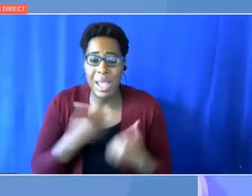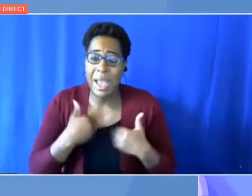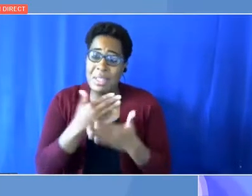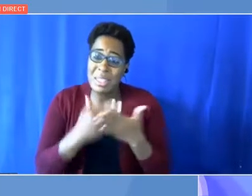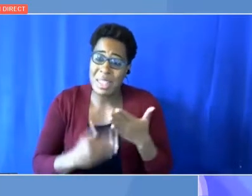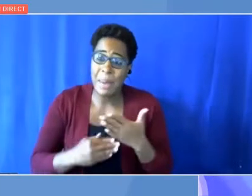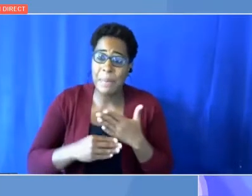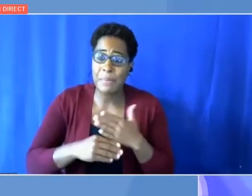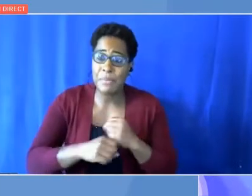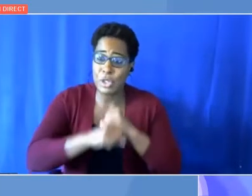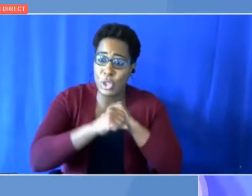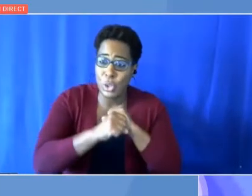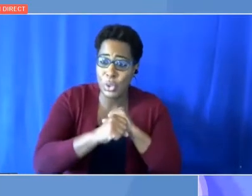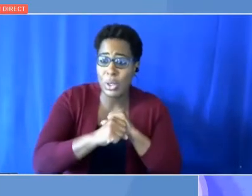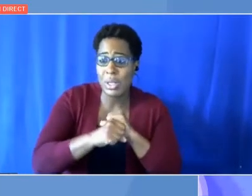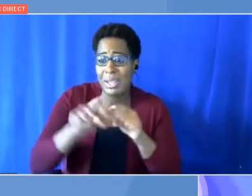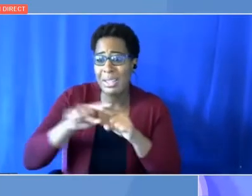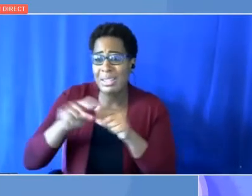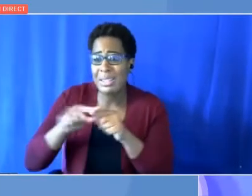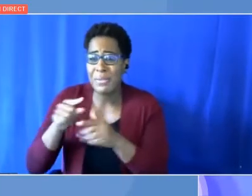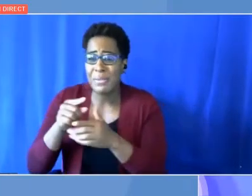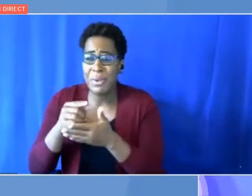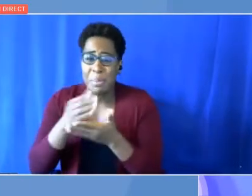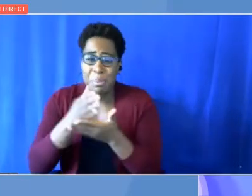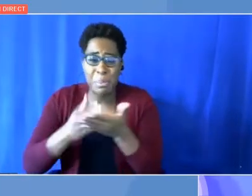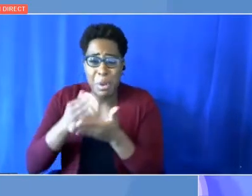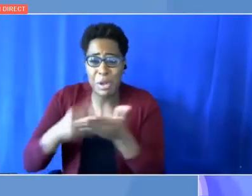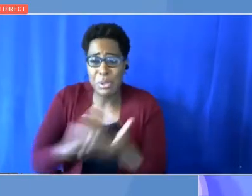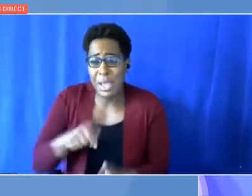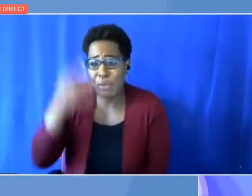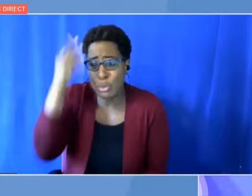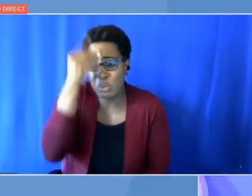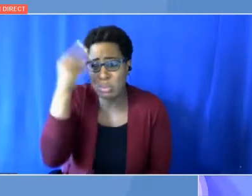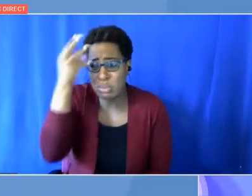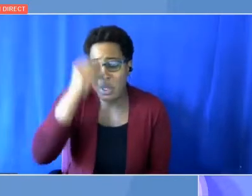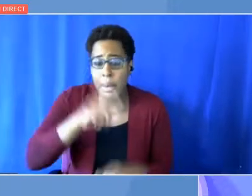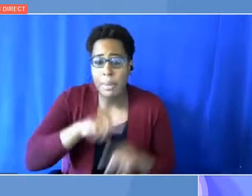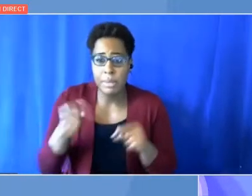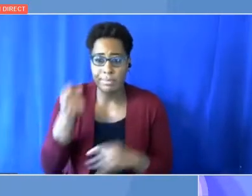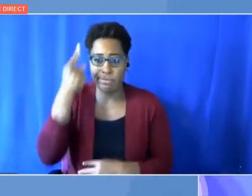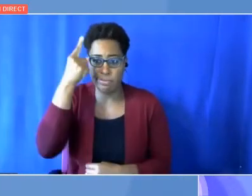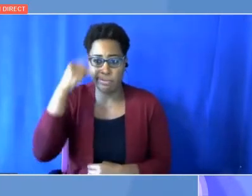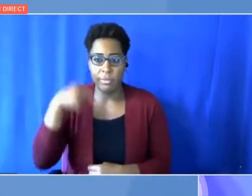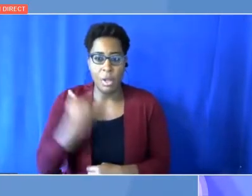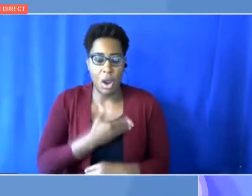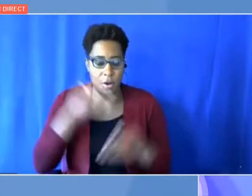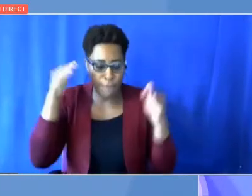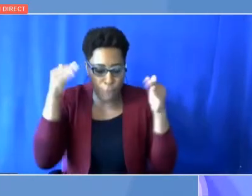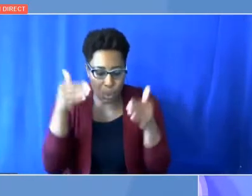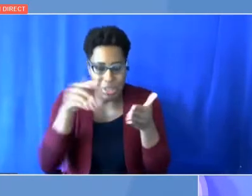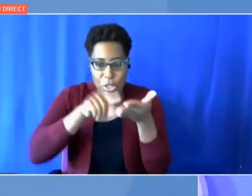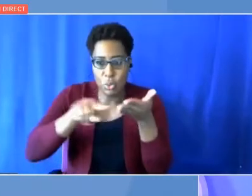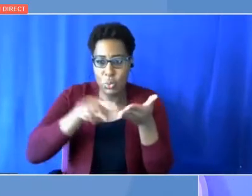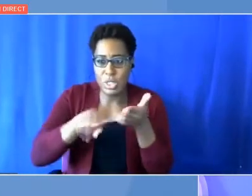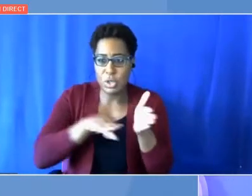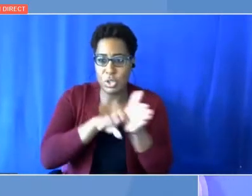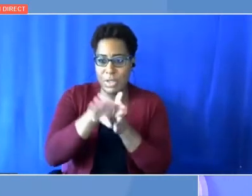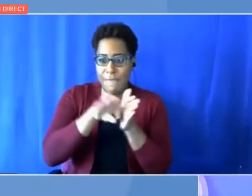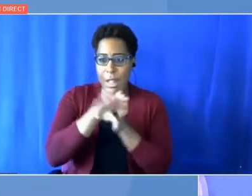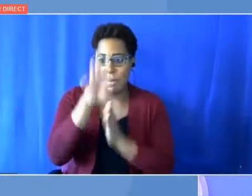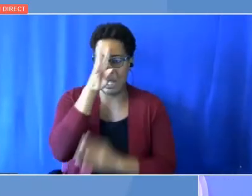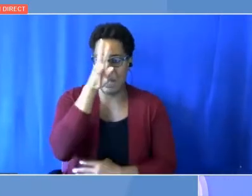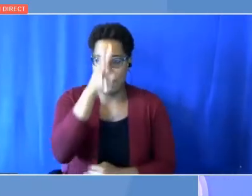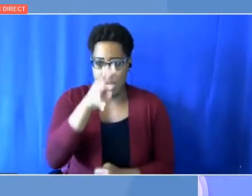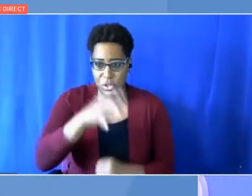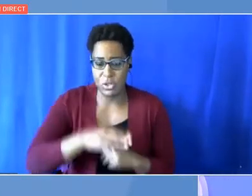account. But in parallel, we should not lose sight of the importance of research, development and innovation. So, in